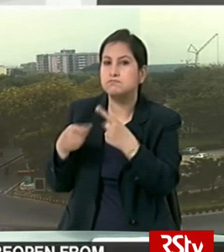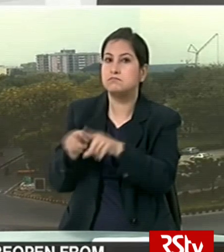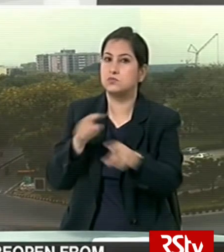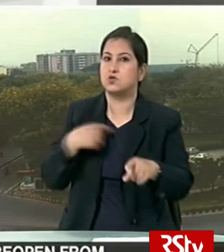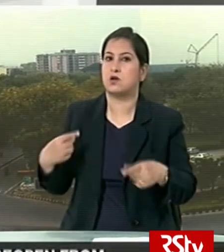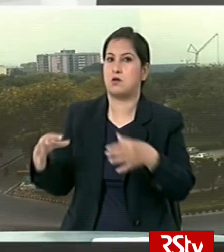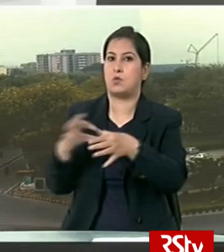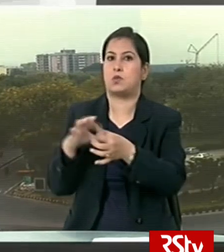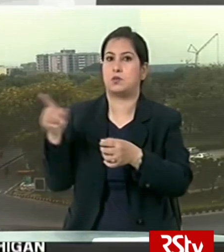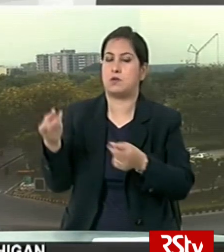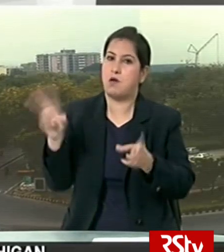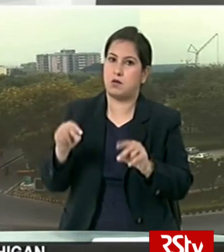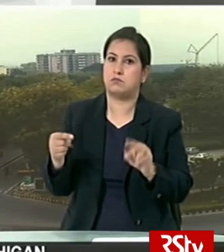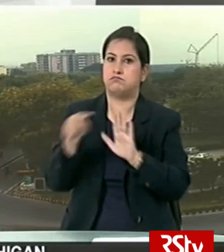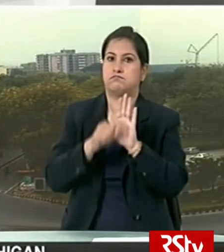China